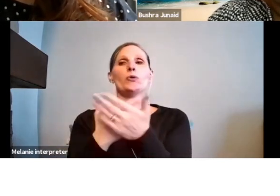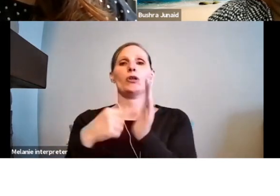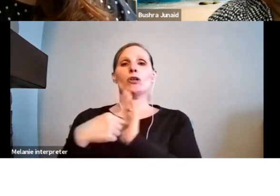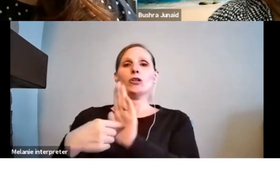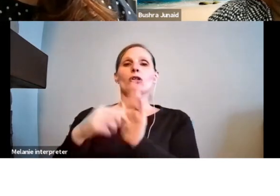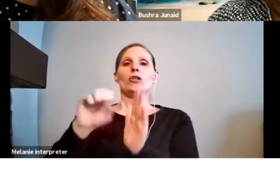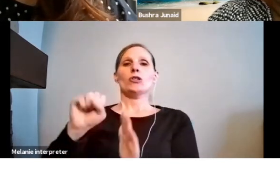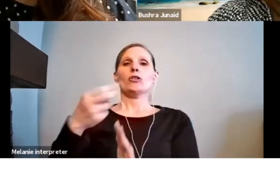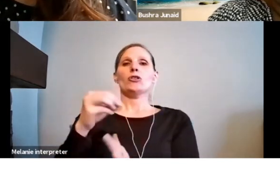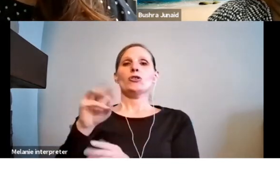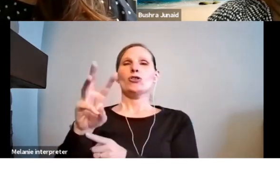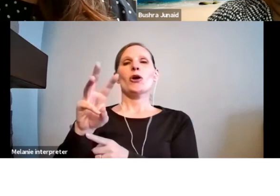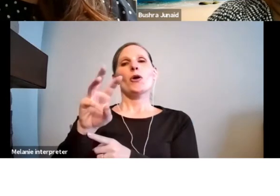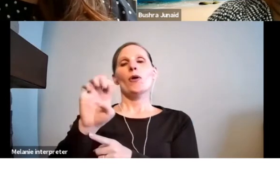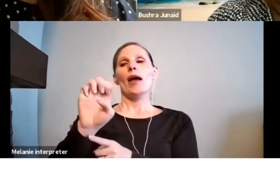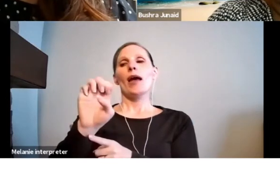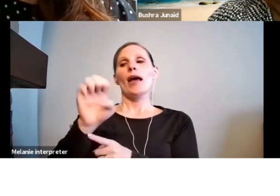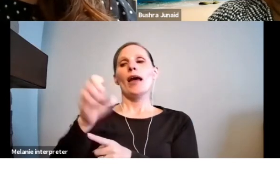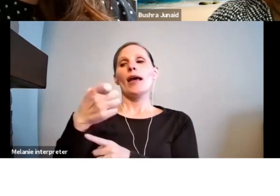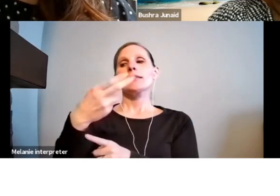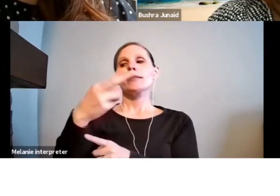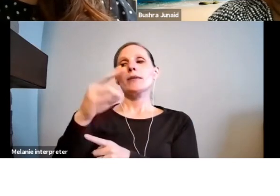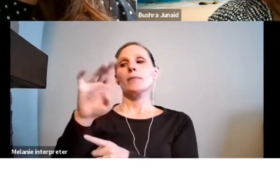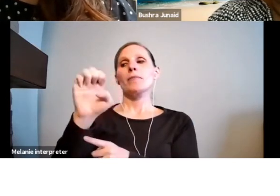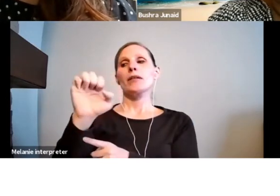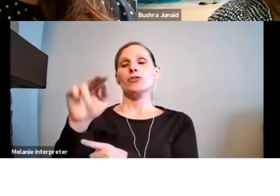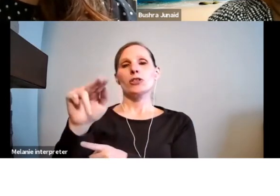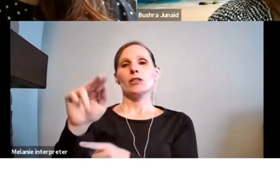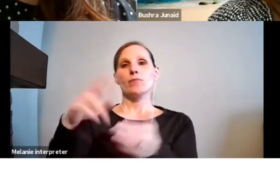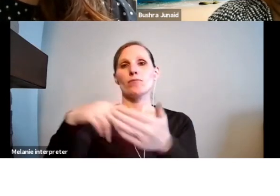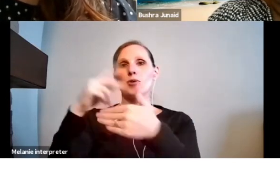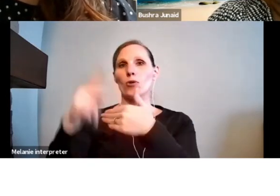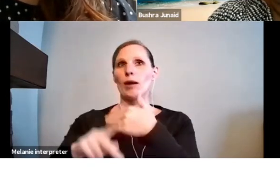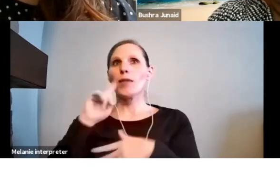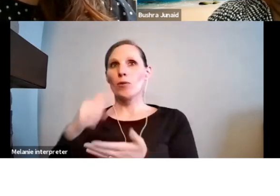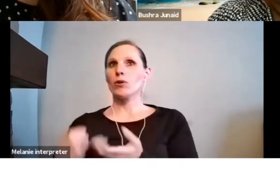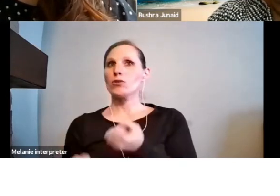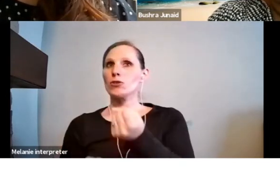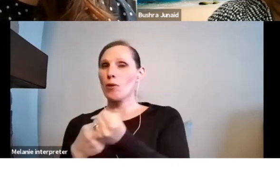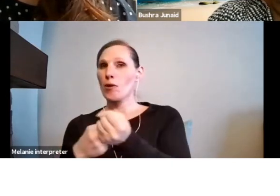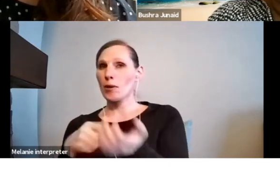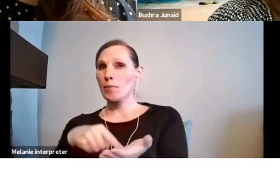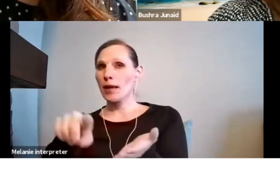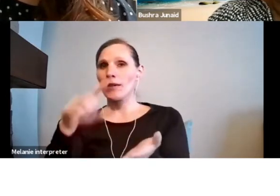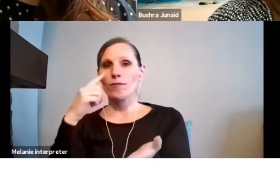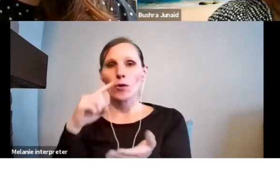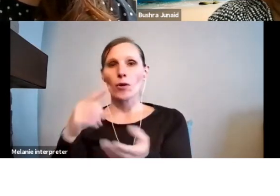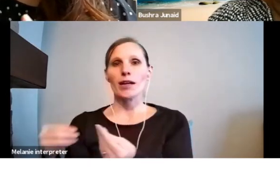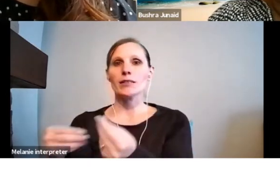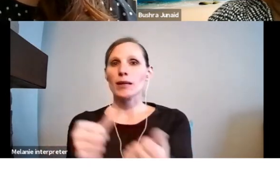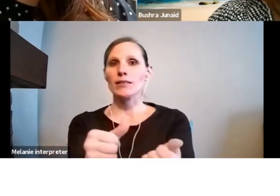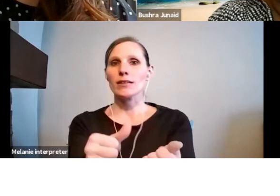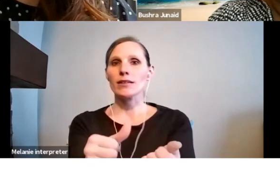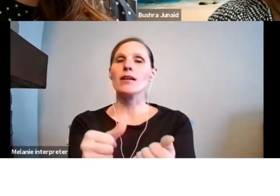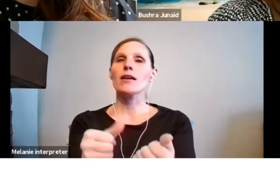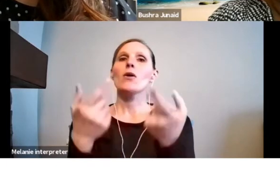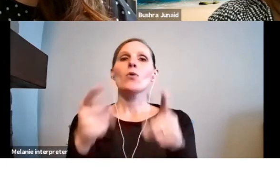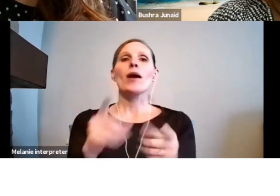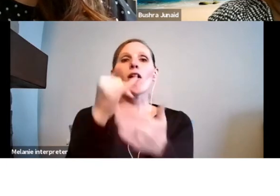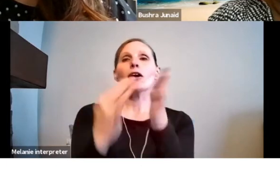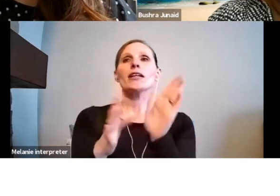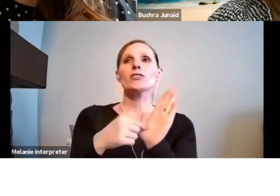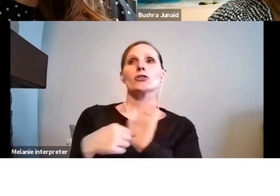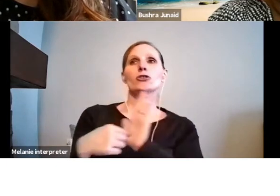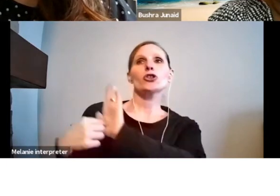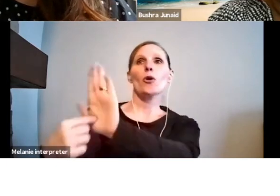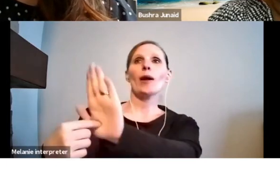exhibition assistance program, which support expenses when when artists are preparing to show their